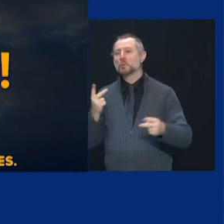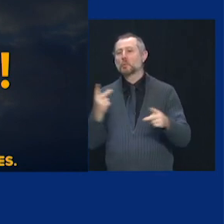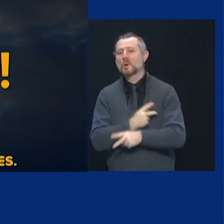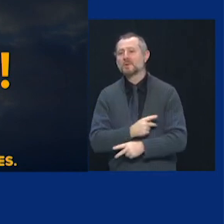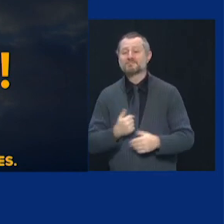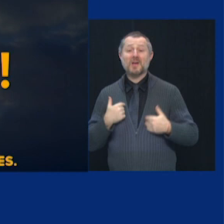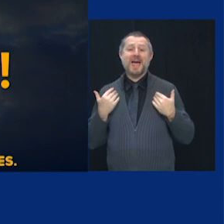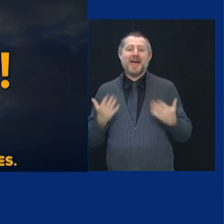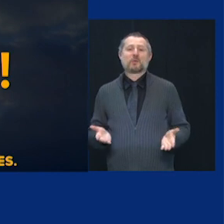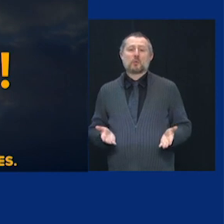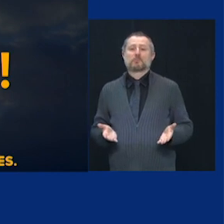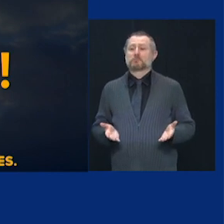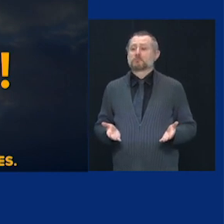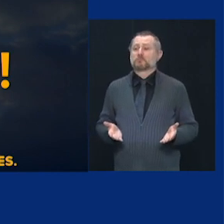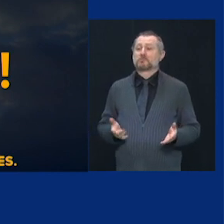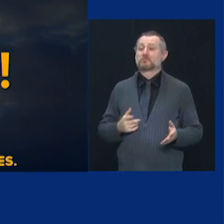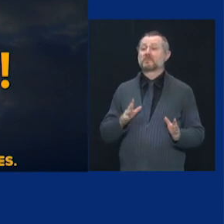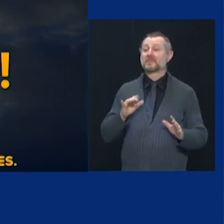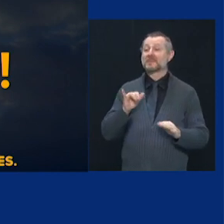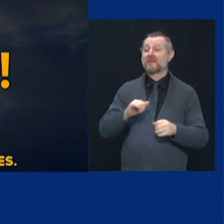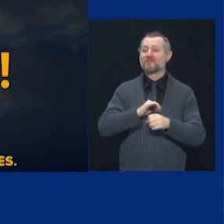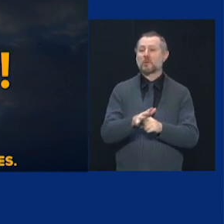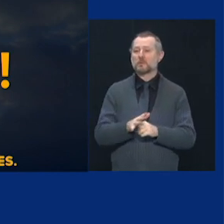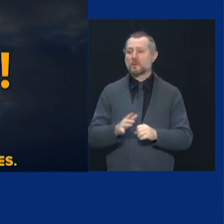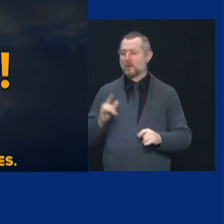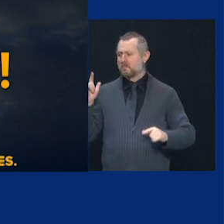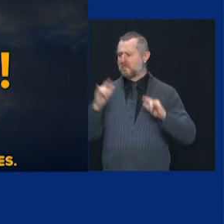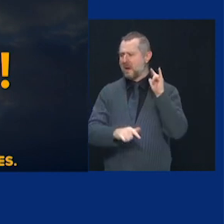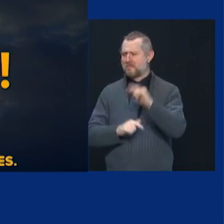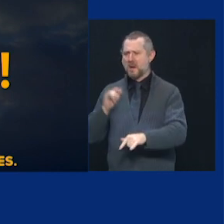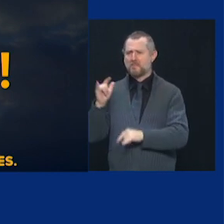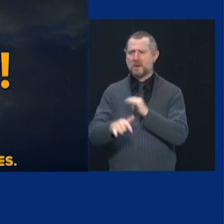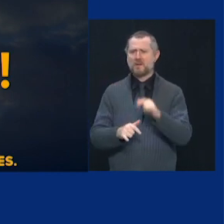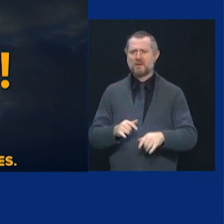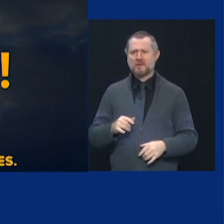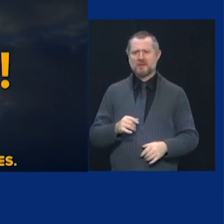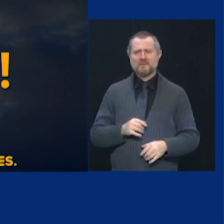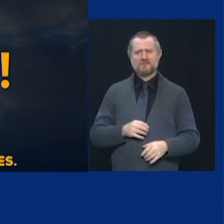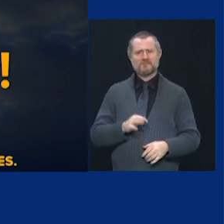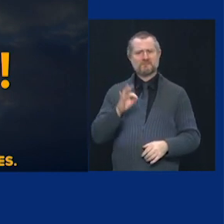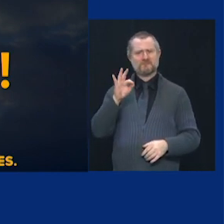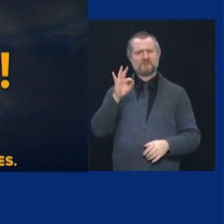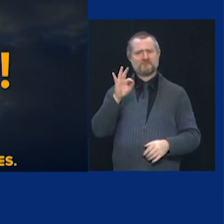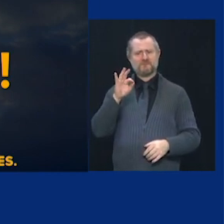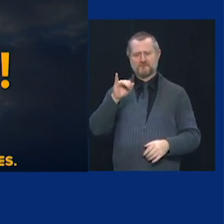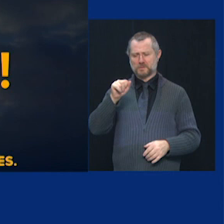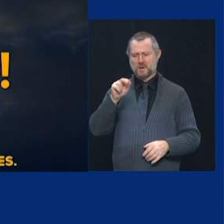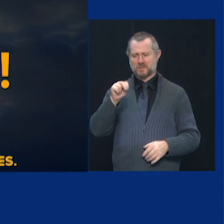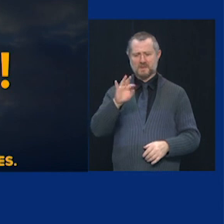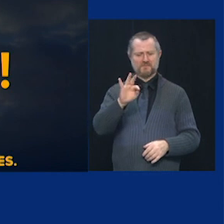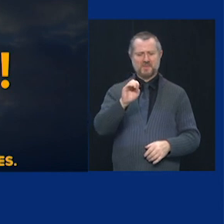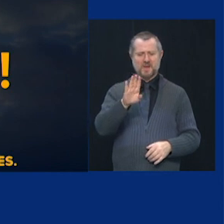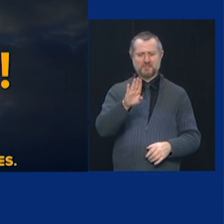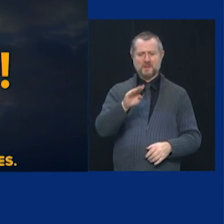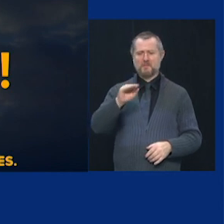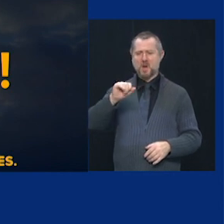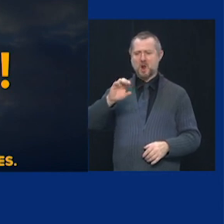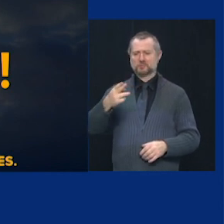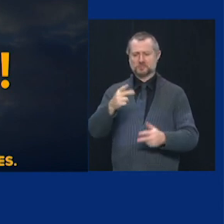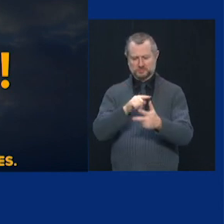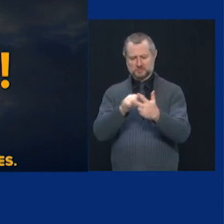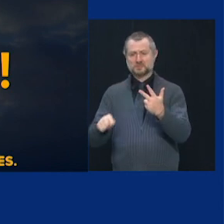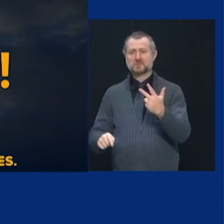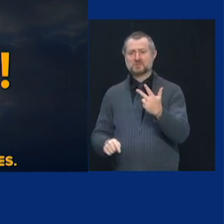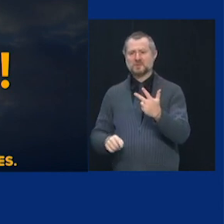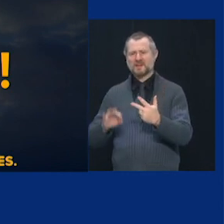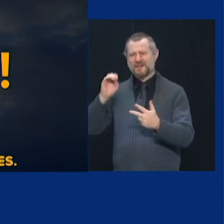January, February, March from Europe. Three million Europeans came, brought the virus while